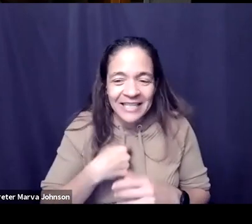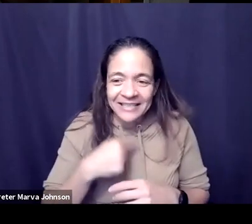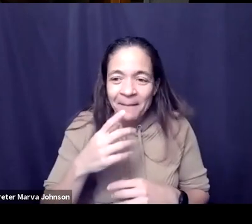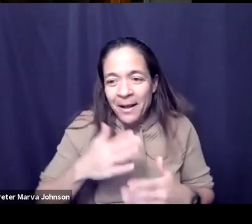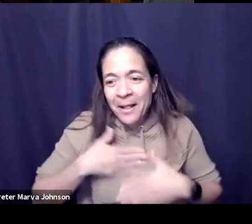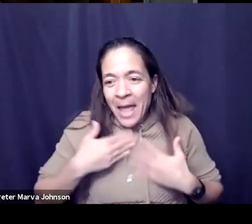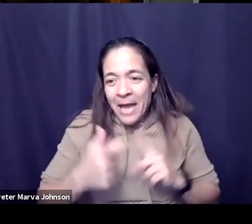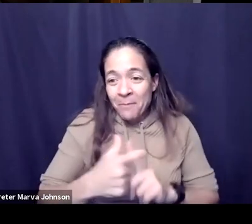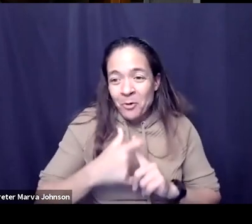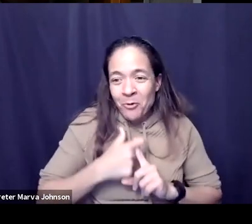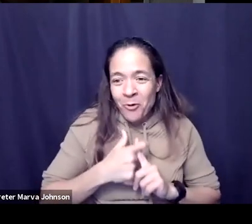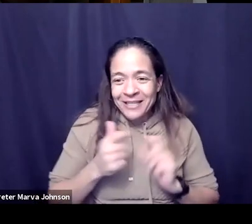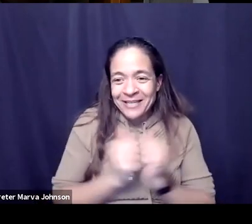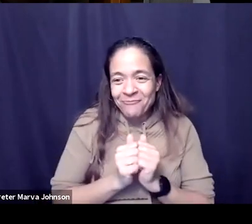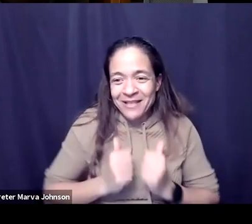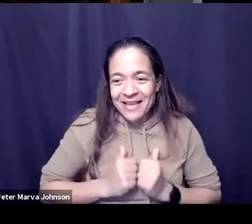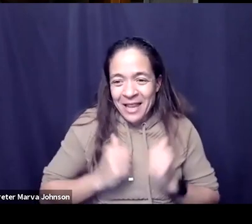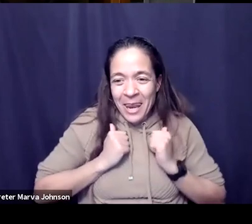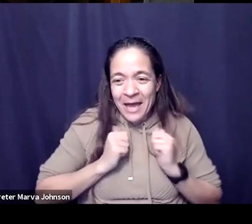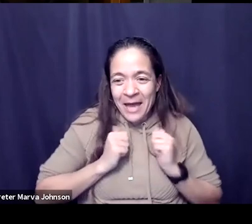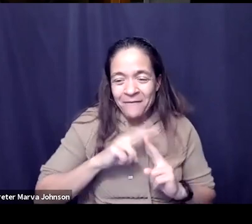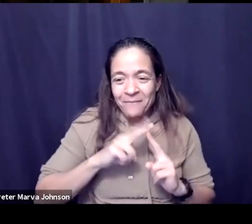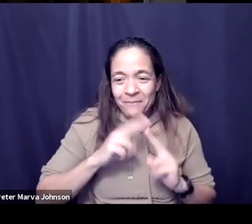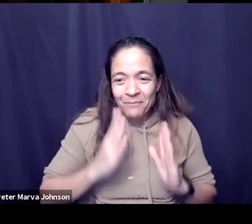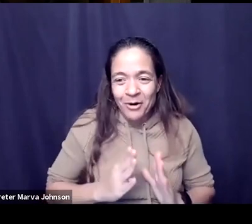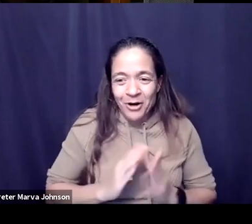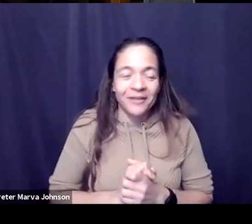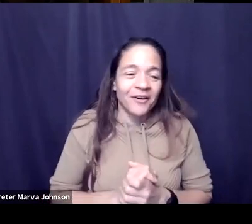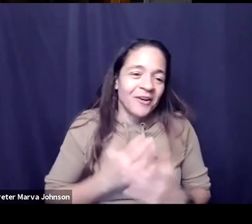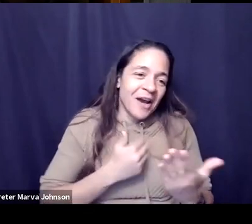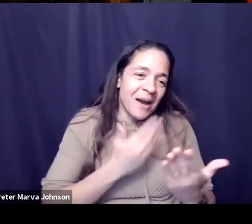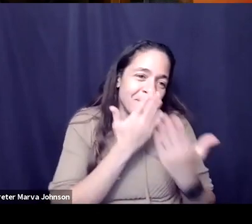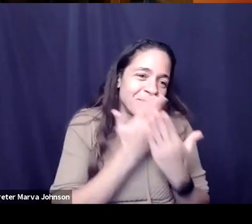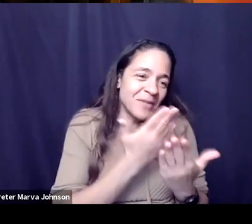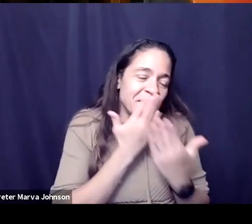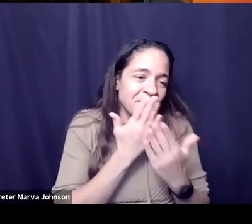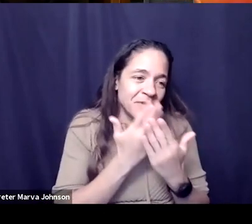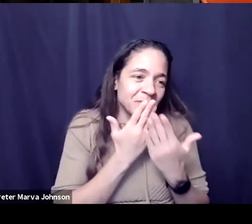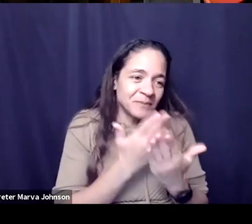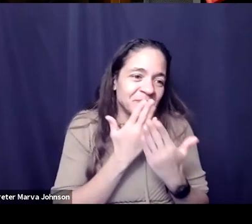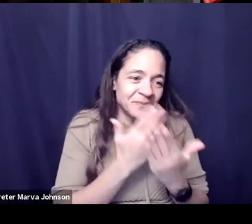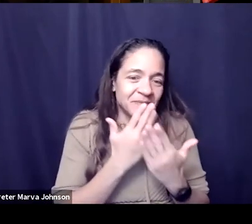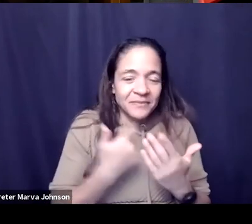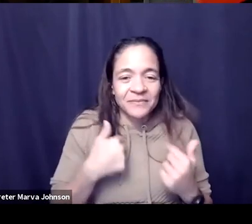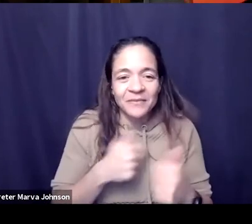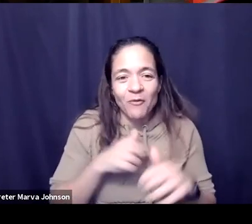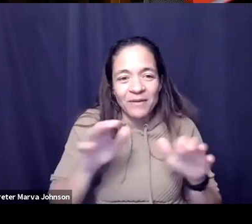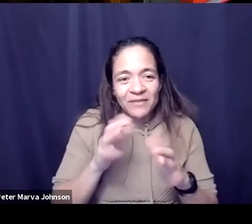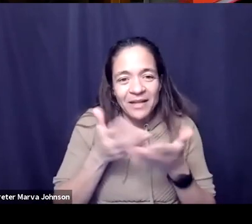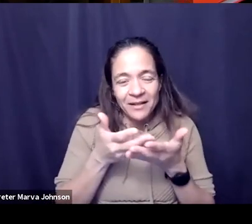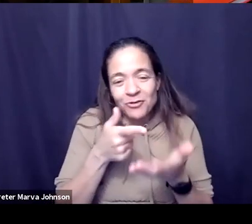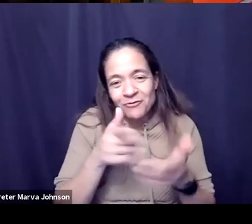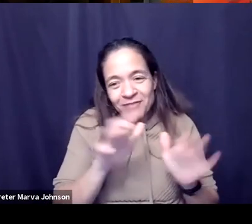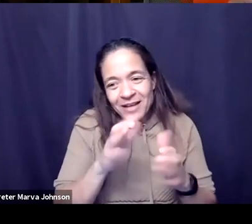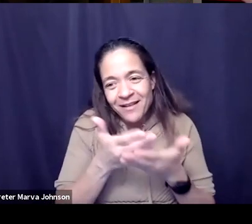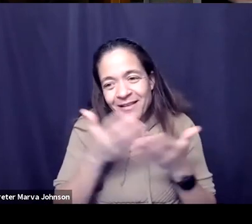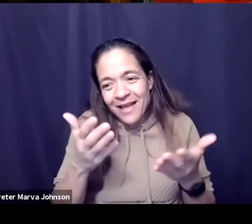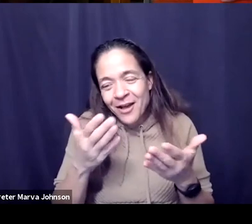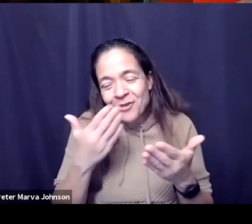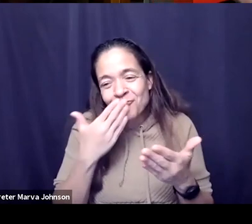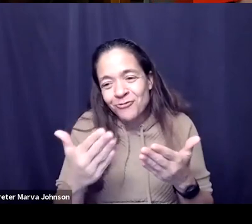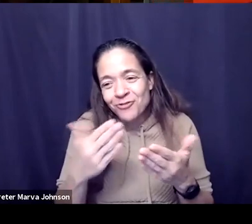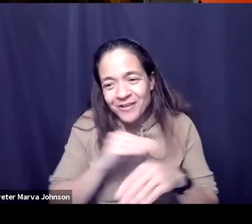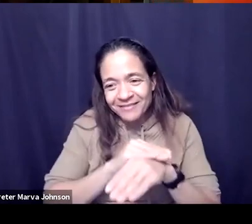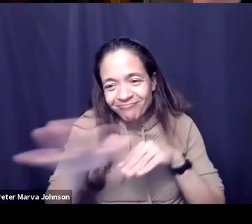well i am i am grateful to you we all are you've done a tremendous amount of good for a tremendous number of good people